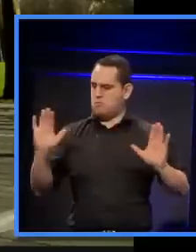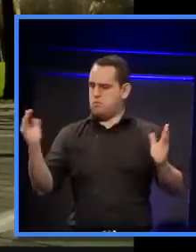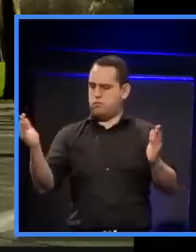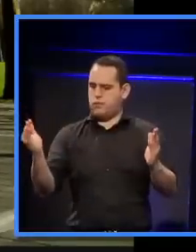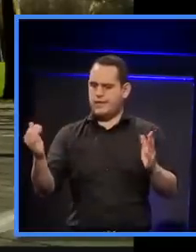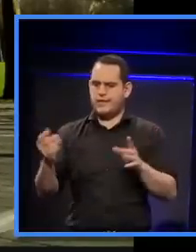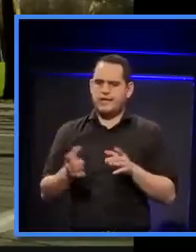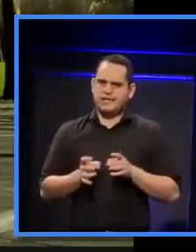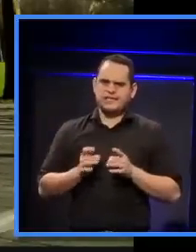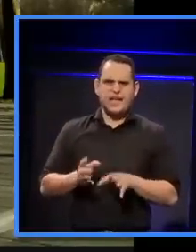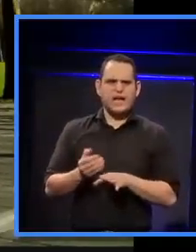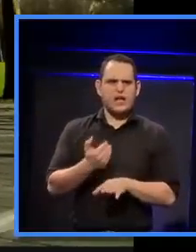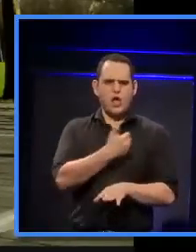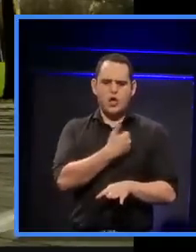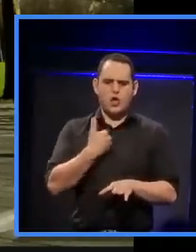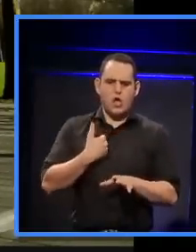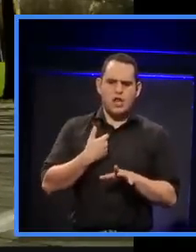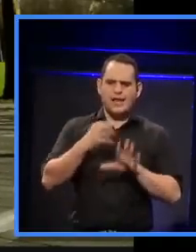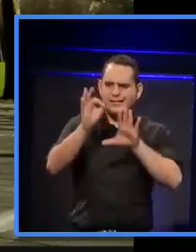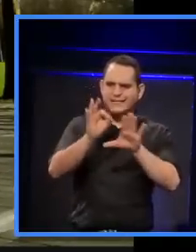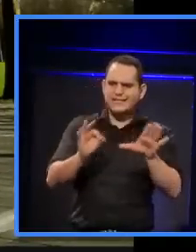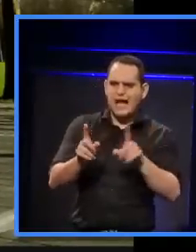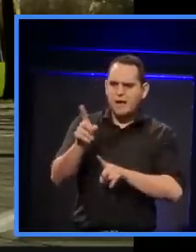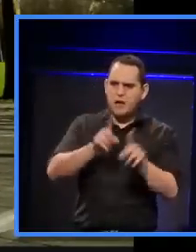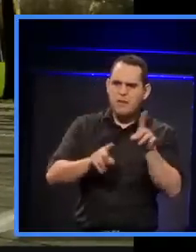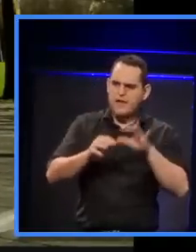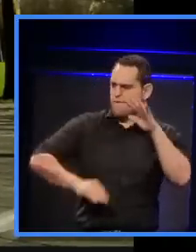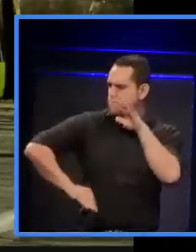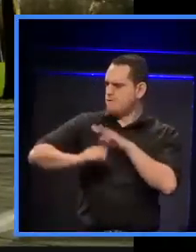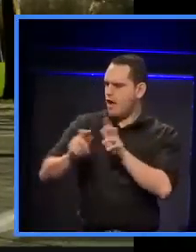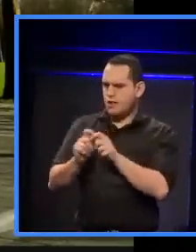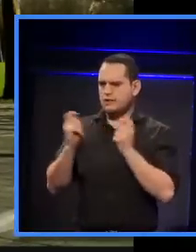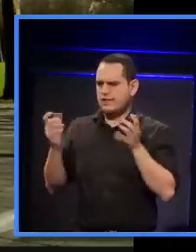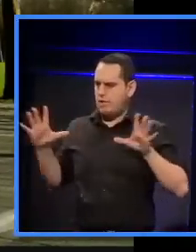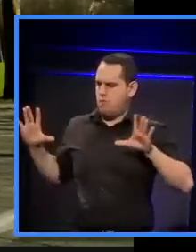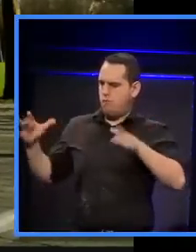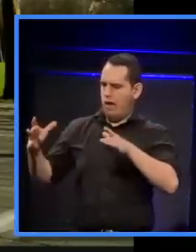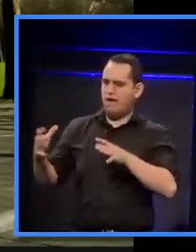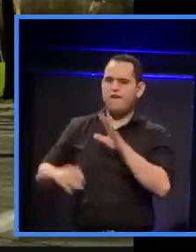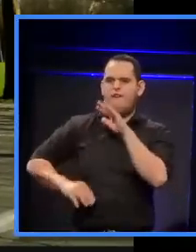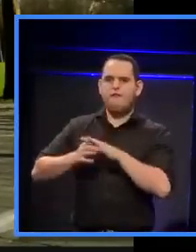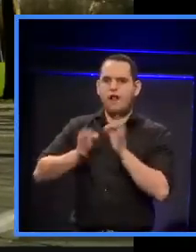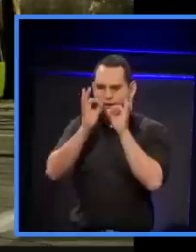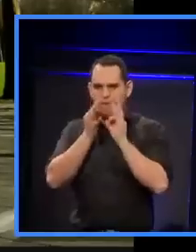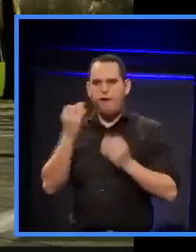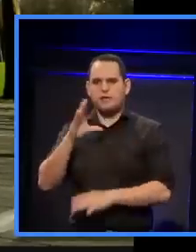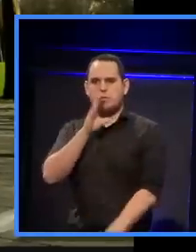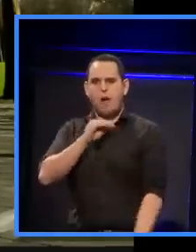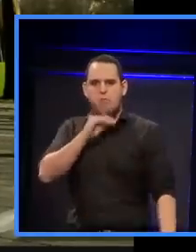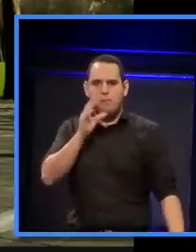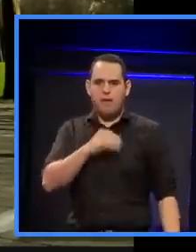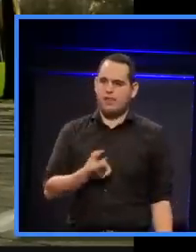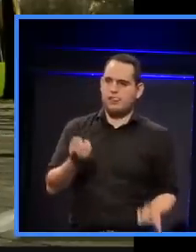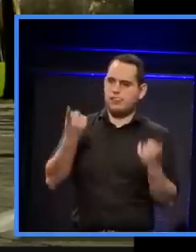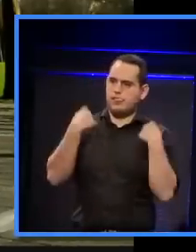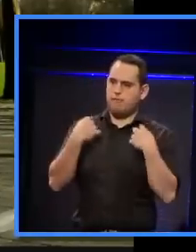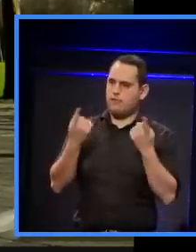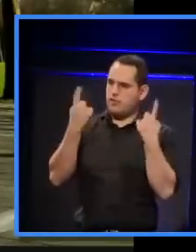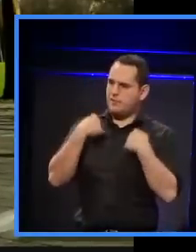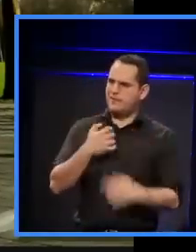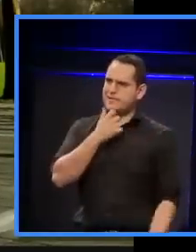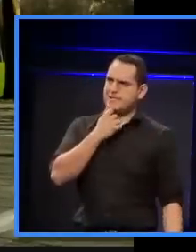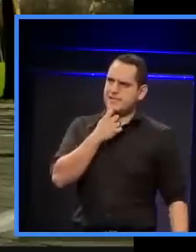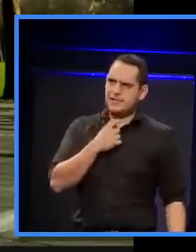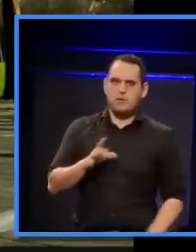sitting in an early design meeting with the full team, was all going on in French, and I wasn't understanding a word until the